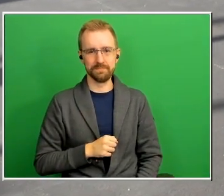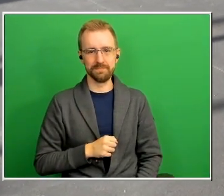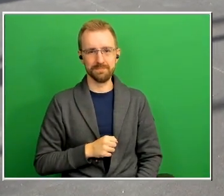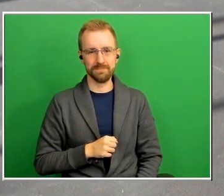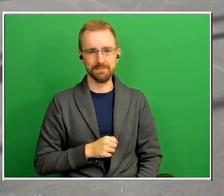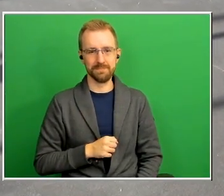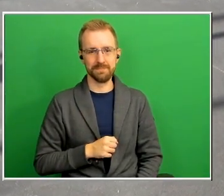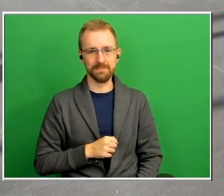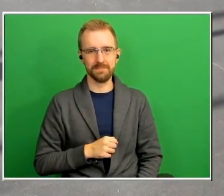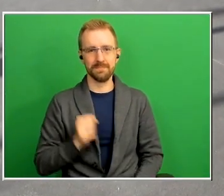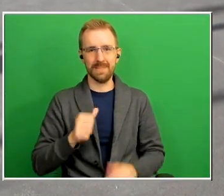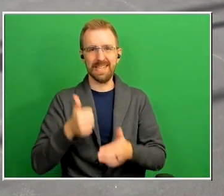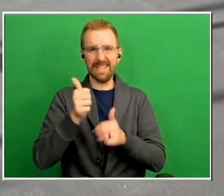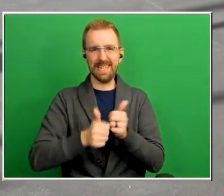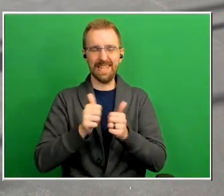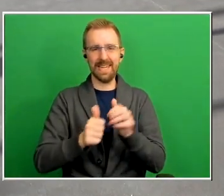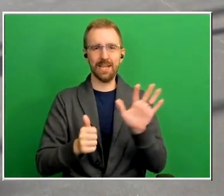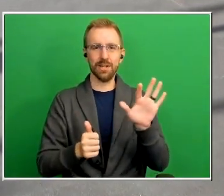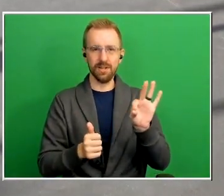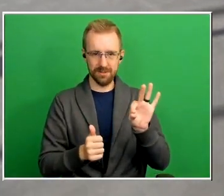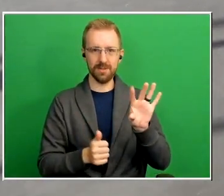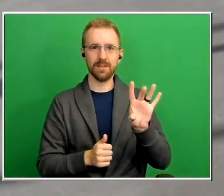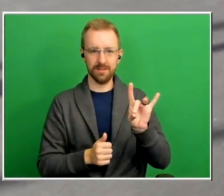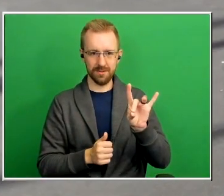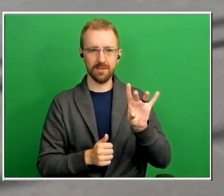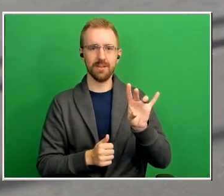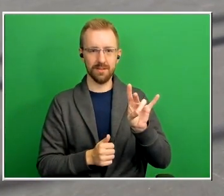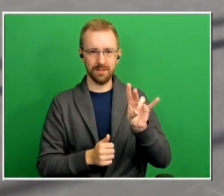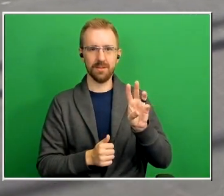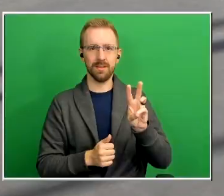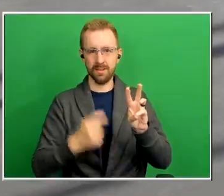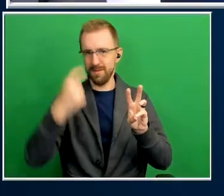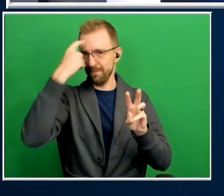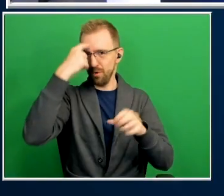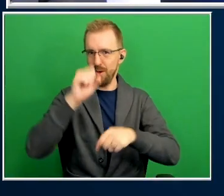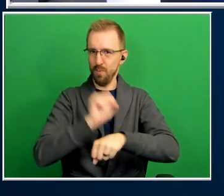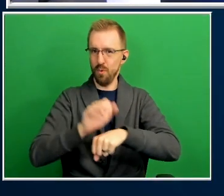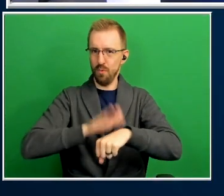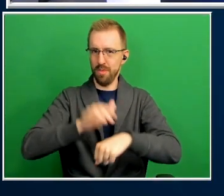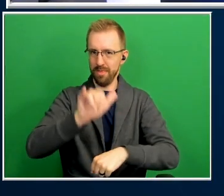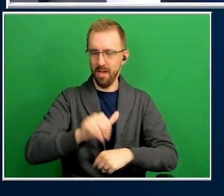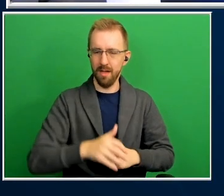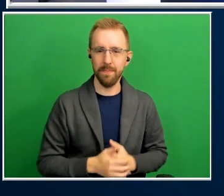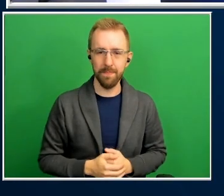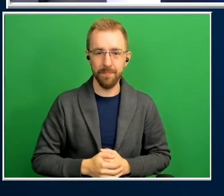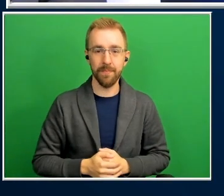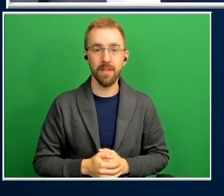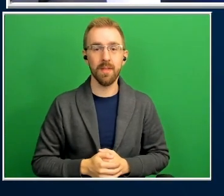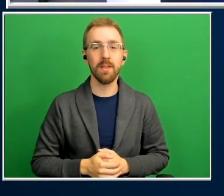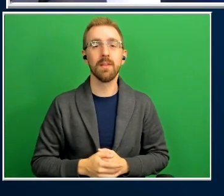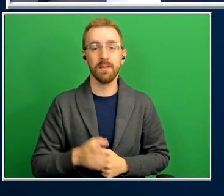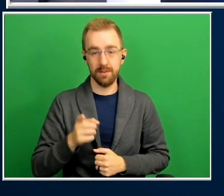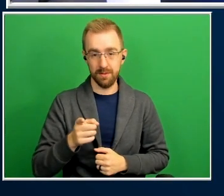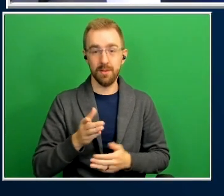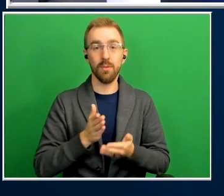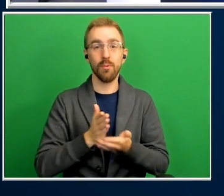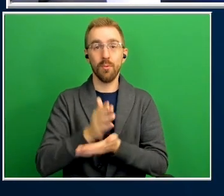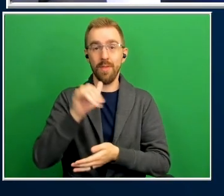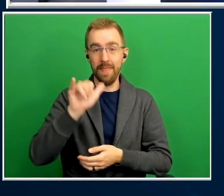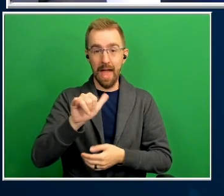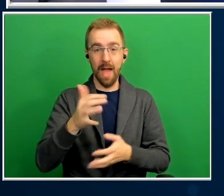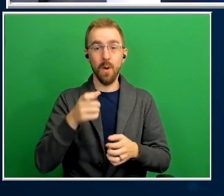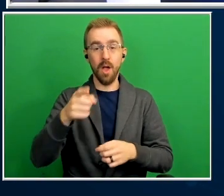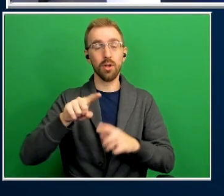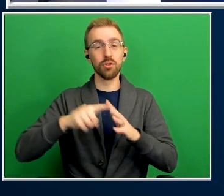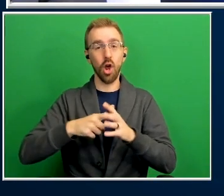time down to your thumb getting your brain locked in on that and then as you are working through that i want you to start marching those